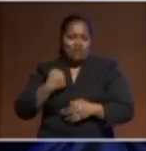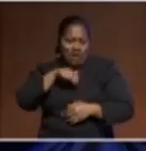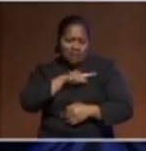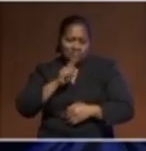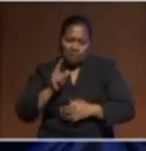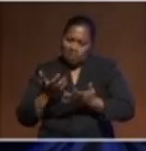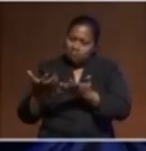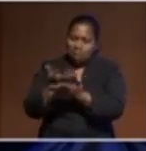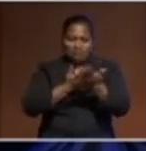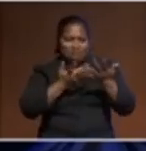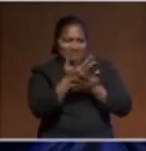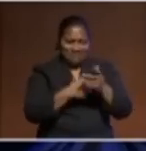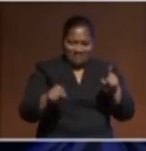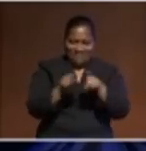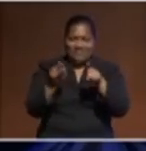happen.